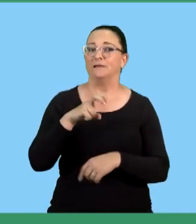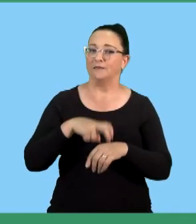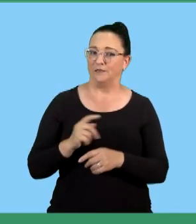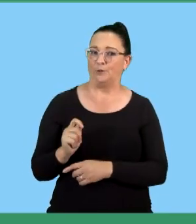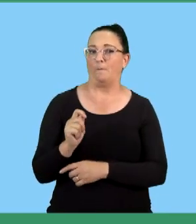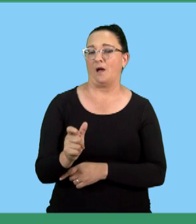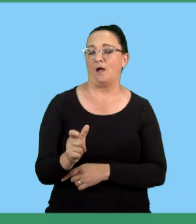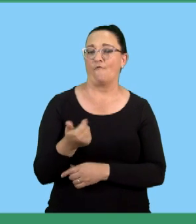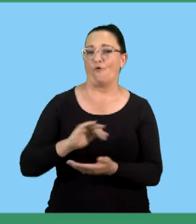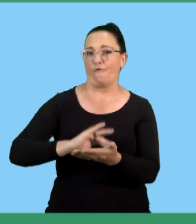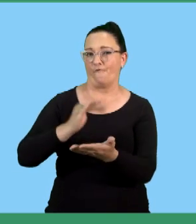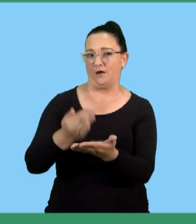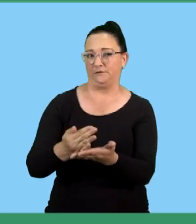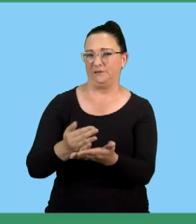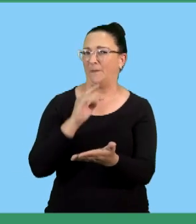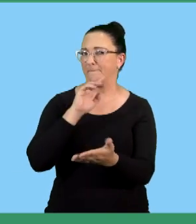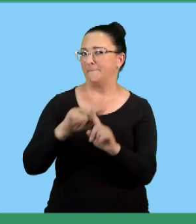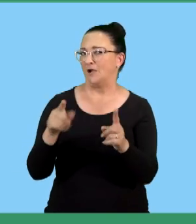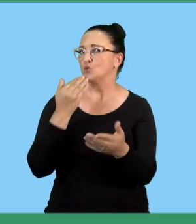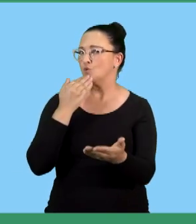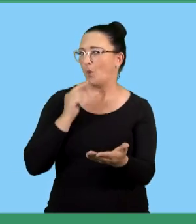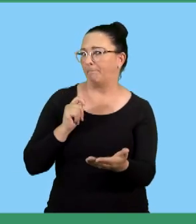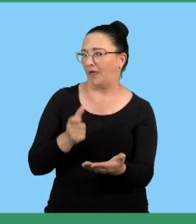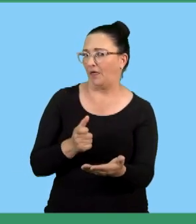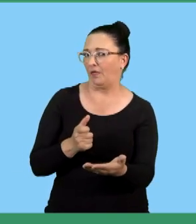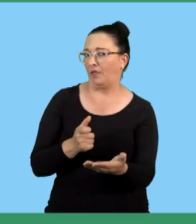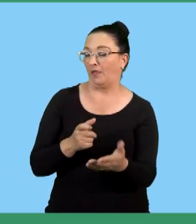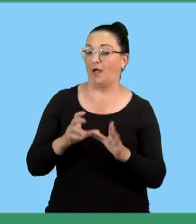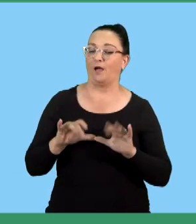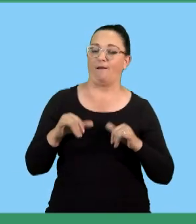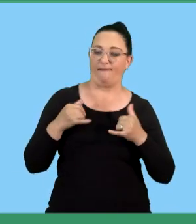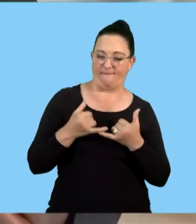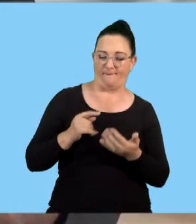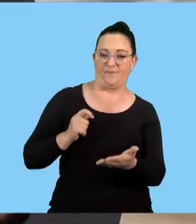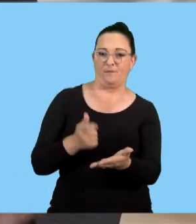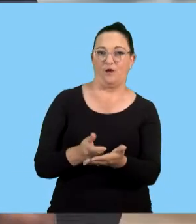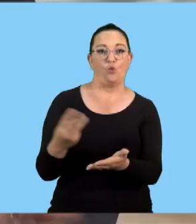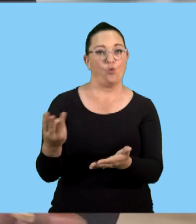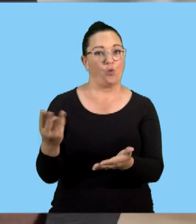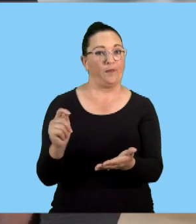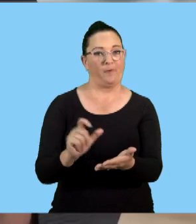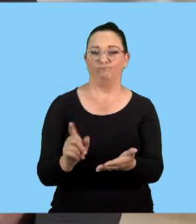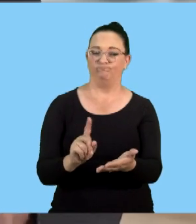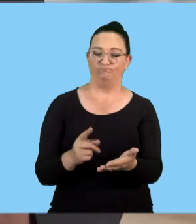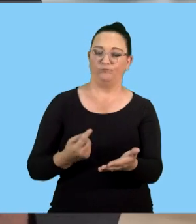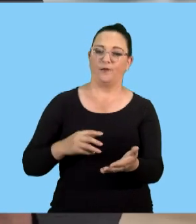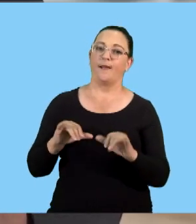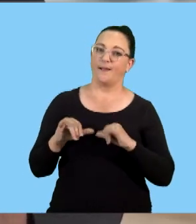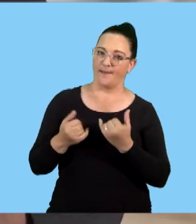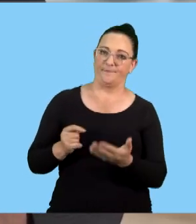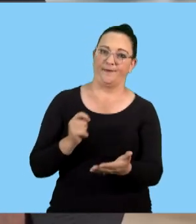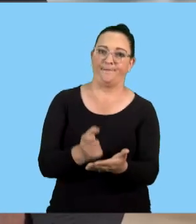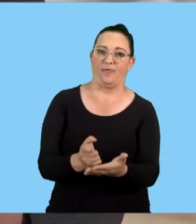to the compensation fund. Now, who pays these levies? Don't forget, it's the employer. It's not the employee. So levies